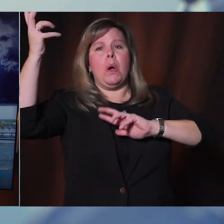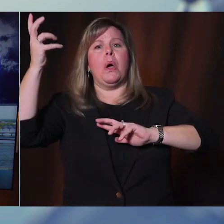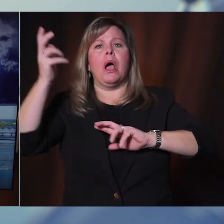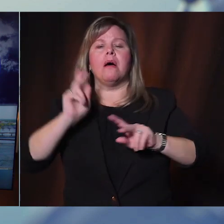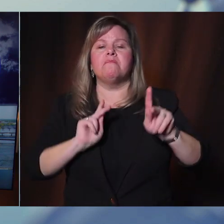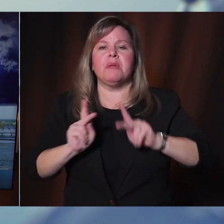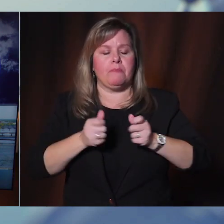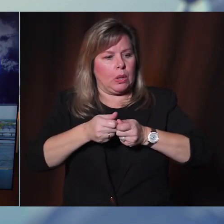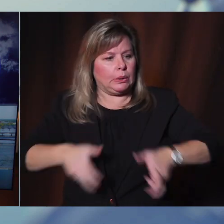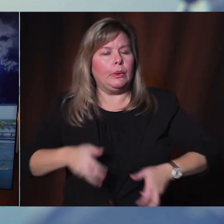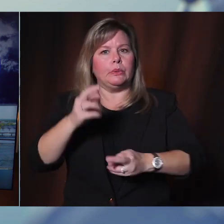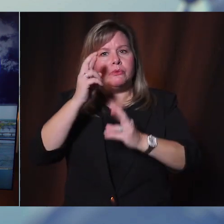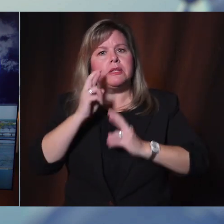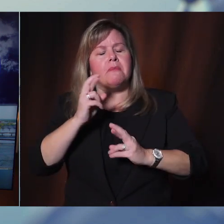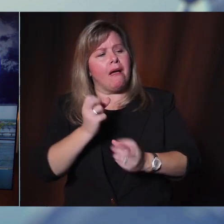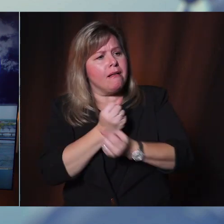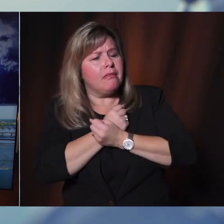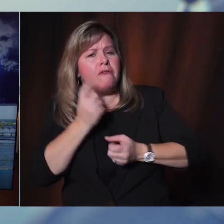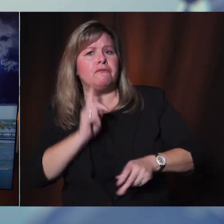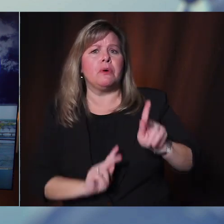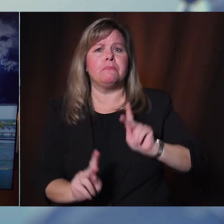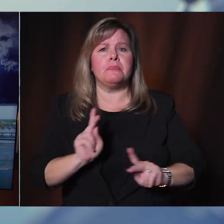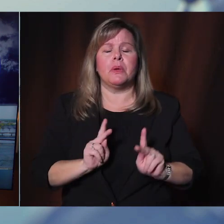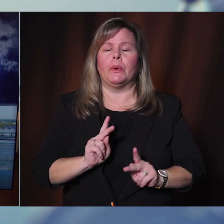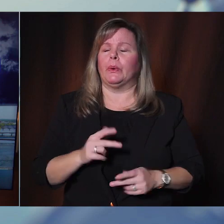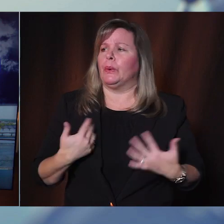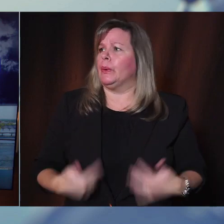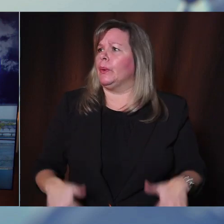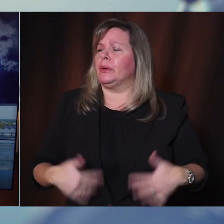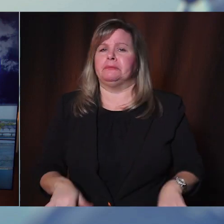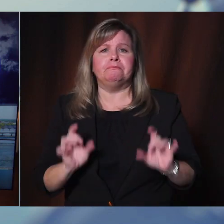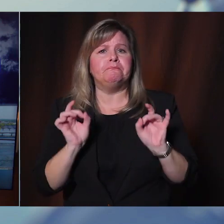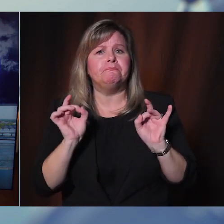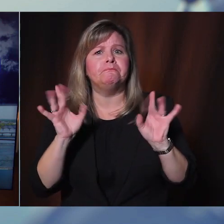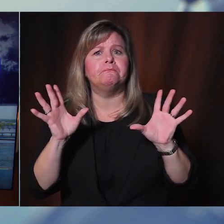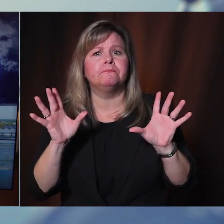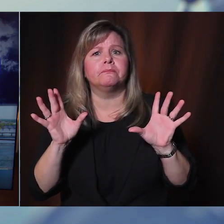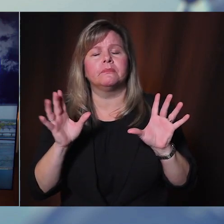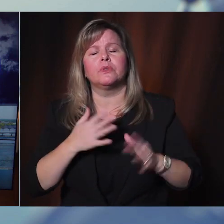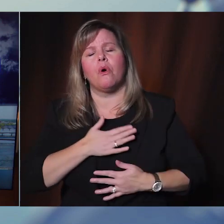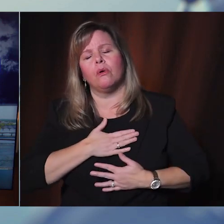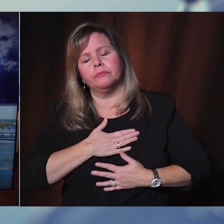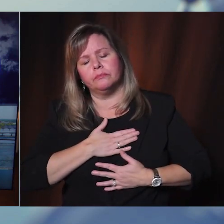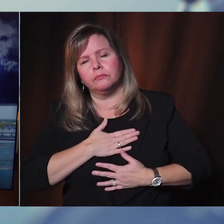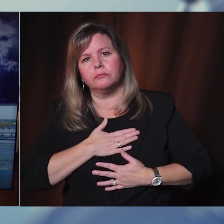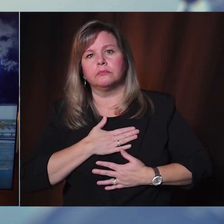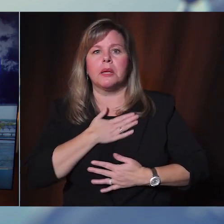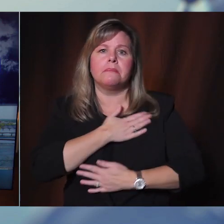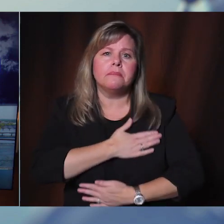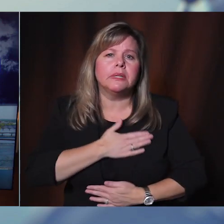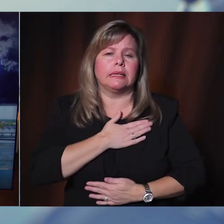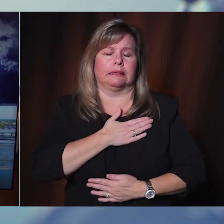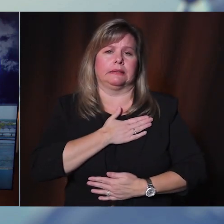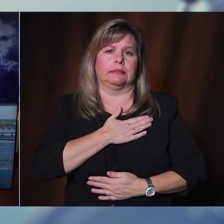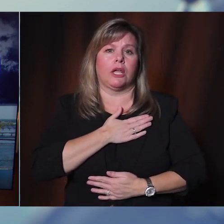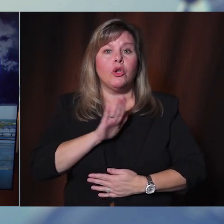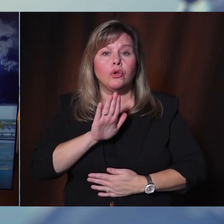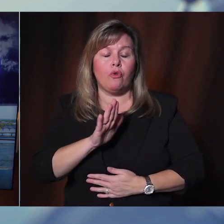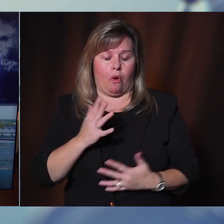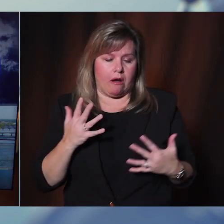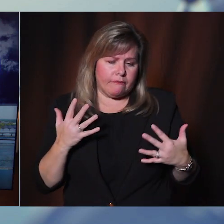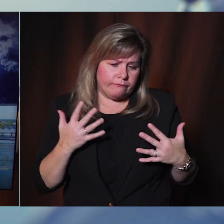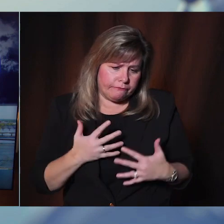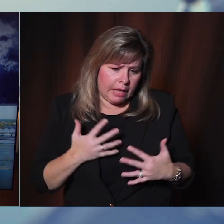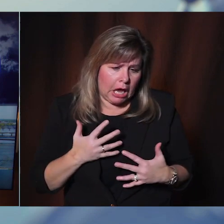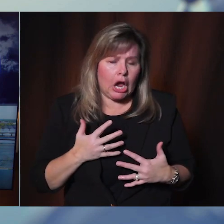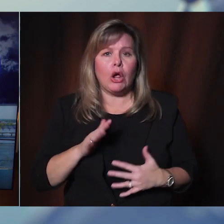respect and love for one another. And so I want to close this message by pleading with you to set aside fear and